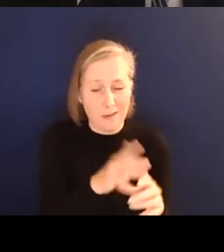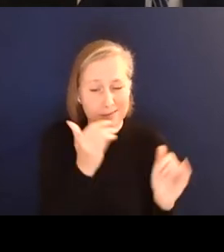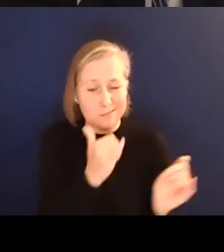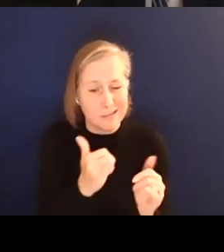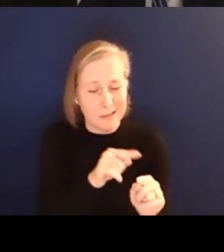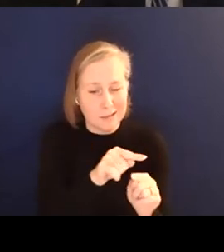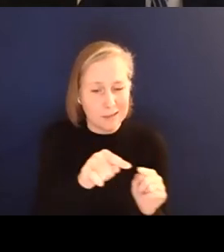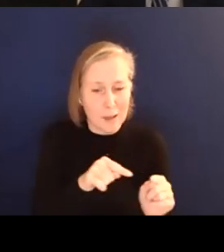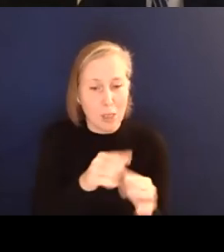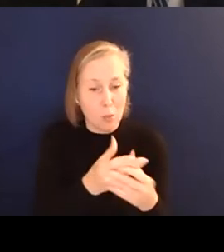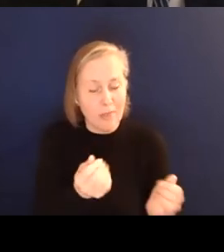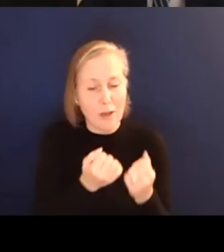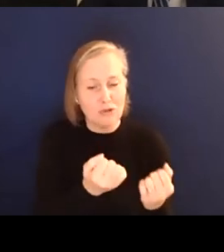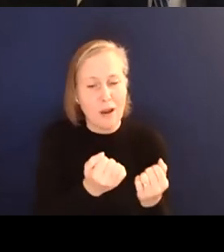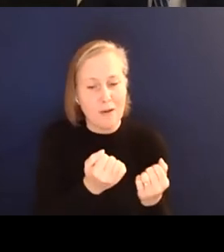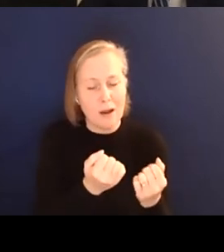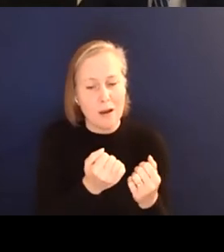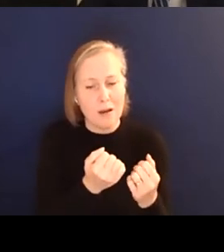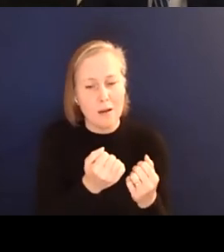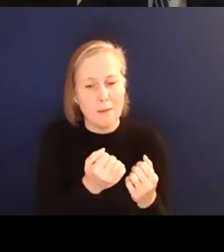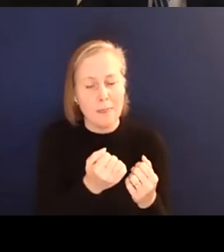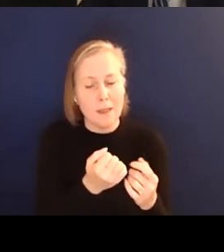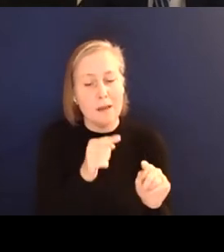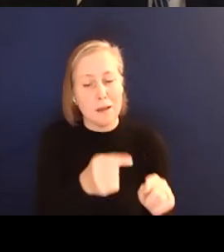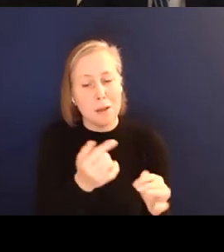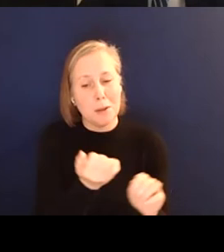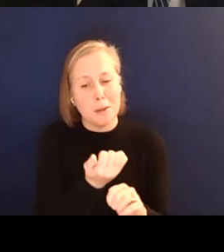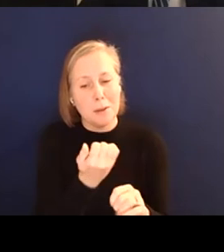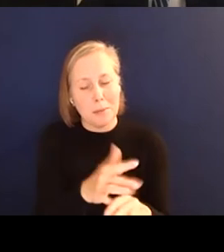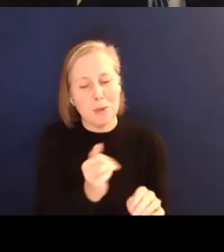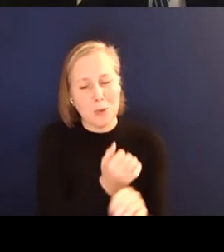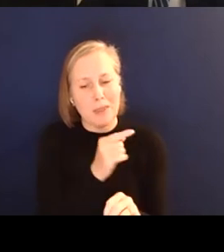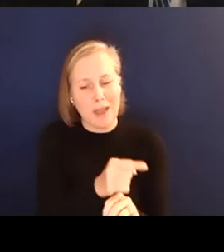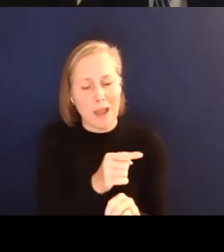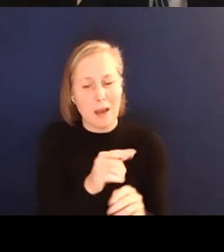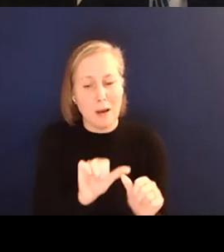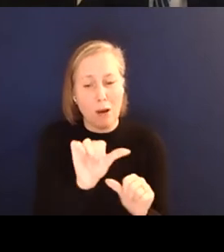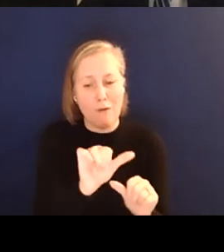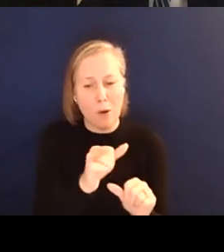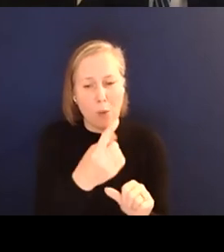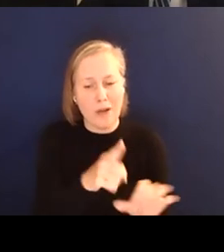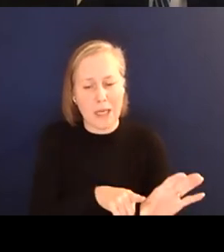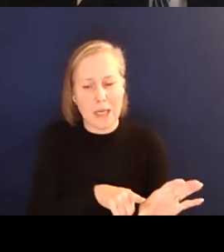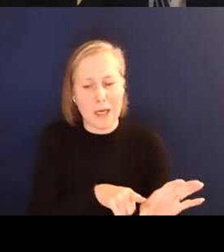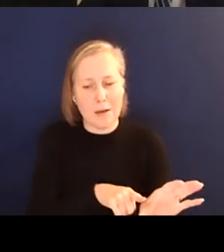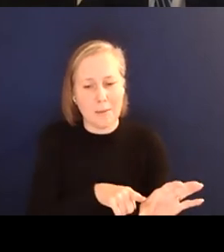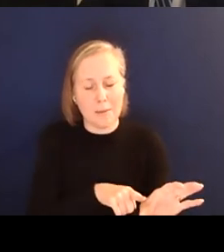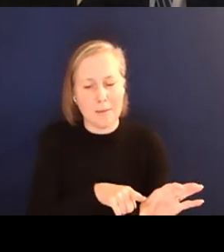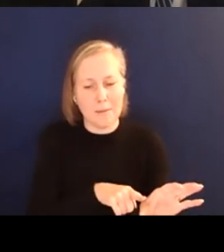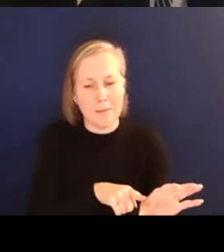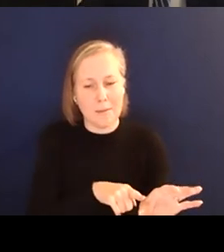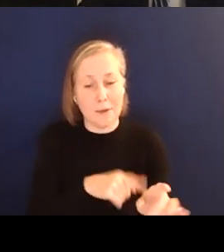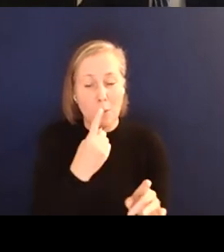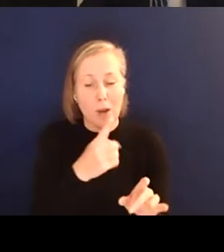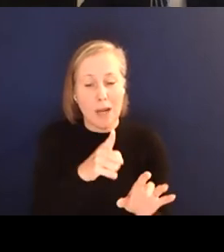completely driverless taxi service. And they've been doing that for a year now or over a year. It's recently had their year anniversary.